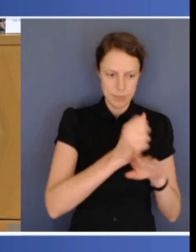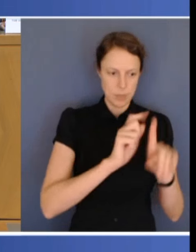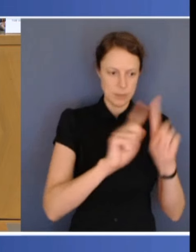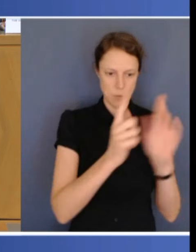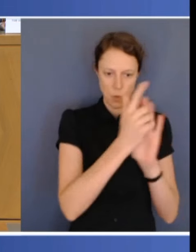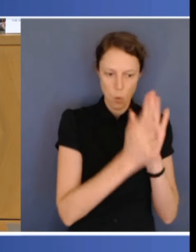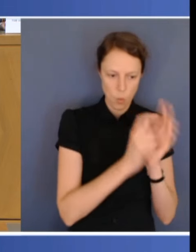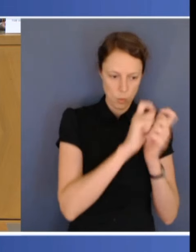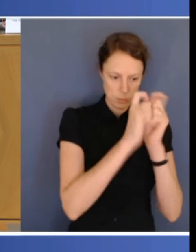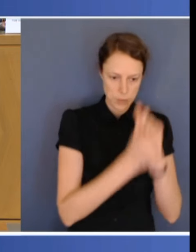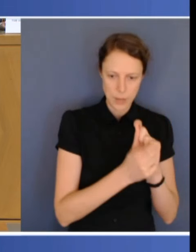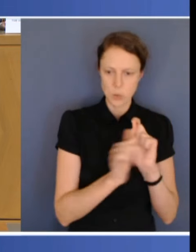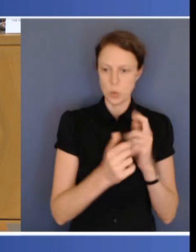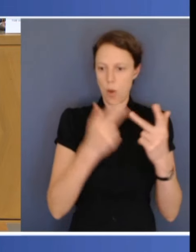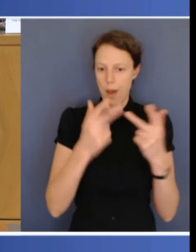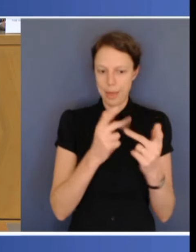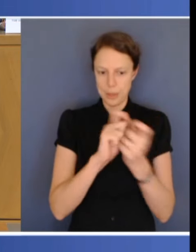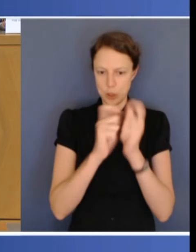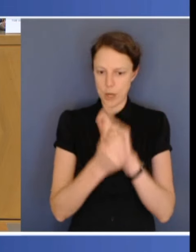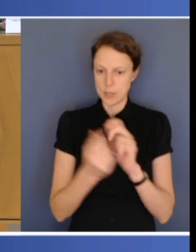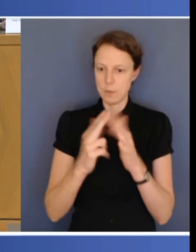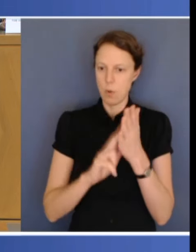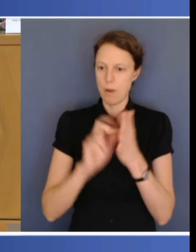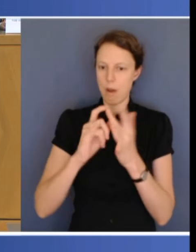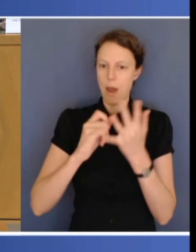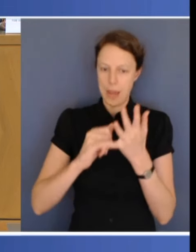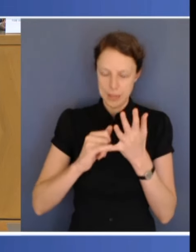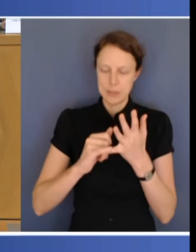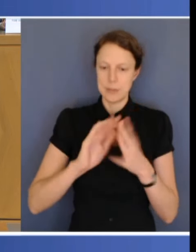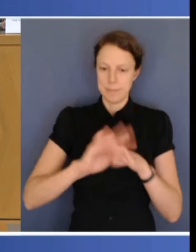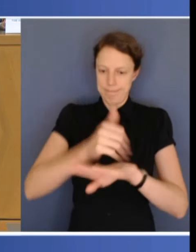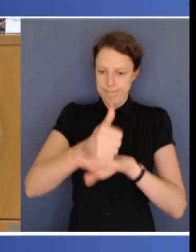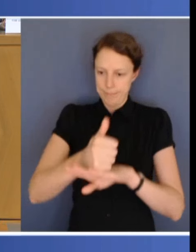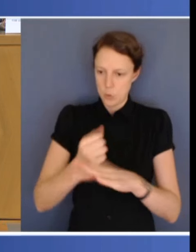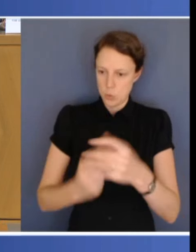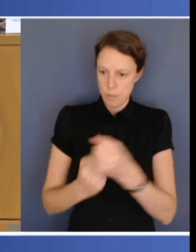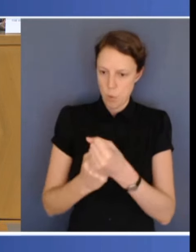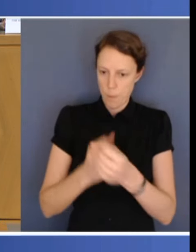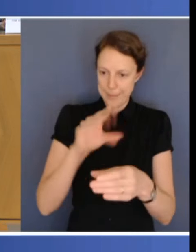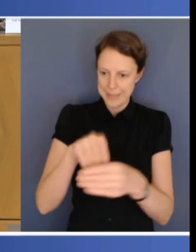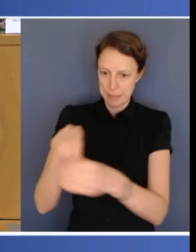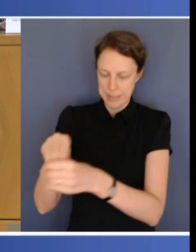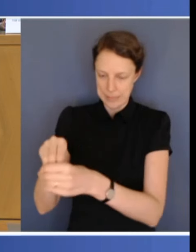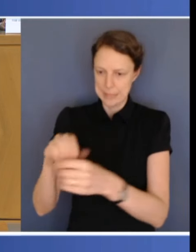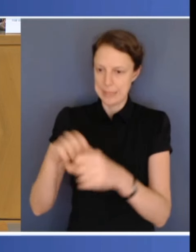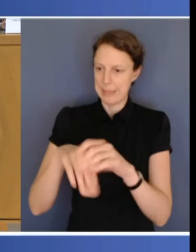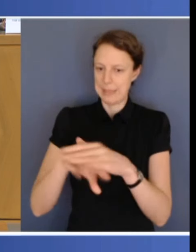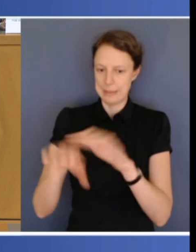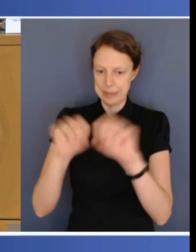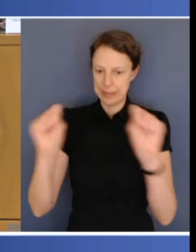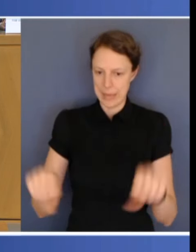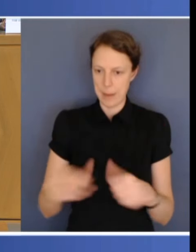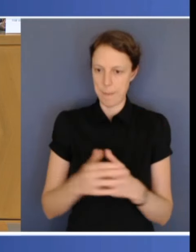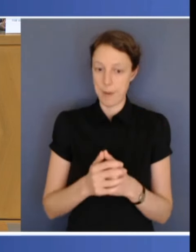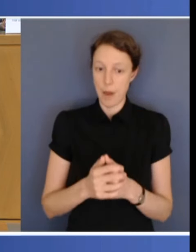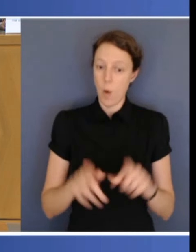and restore the original intent of the scheme to support people with permanent and significant disability with a broader